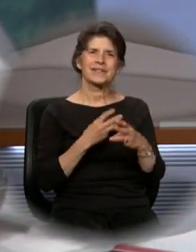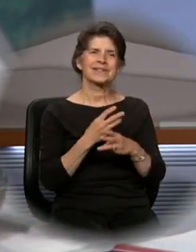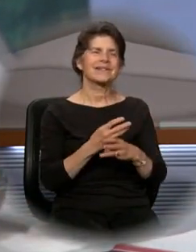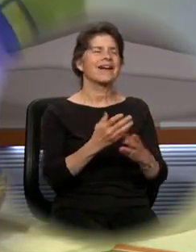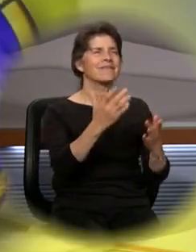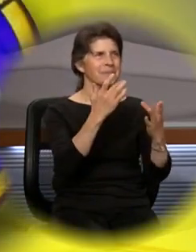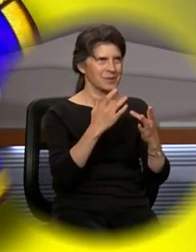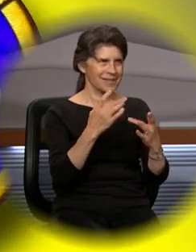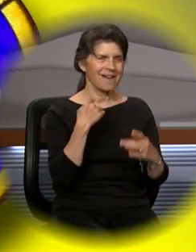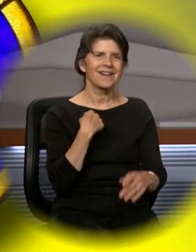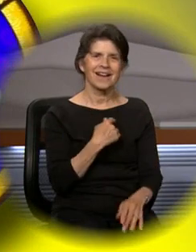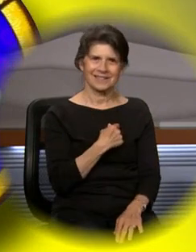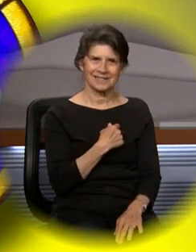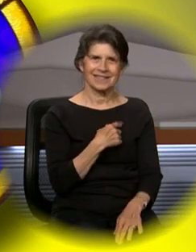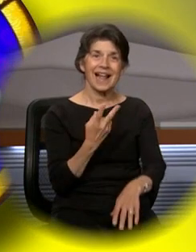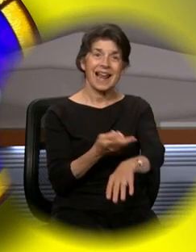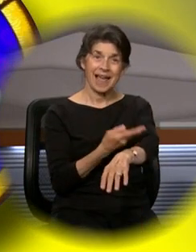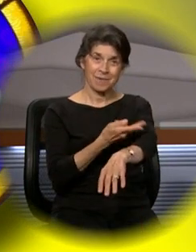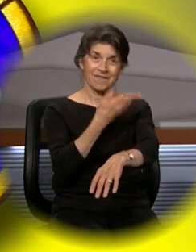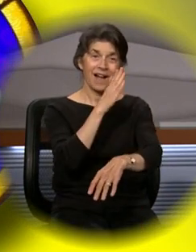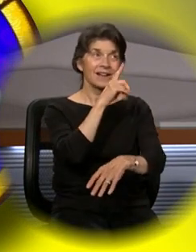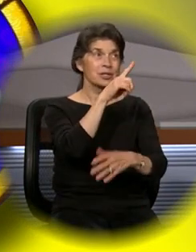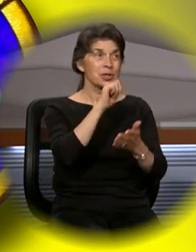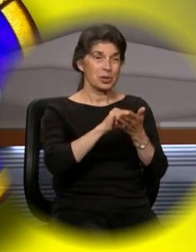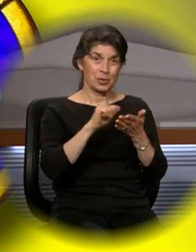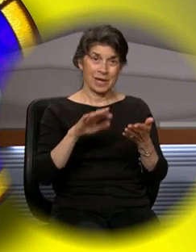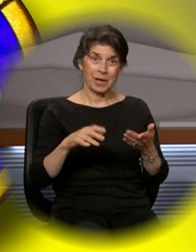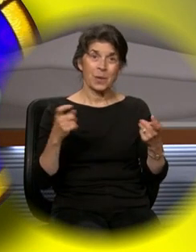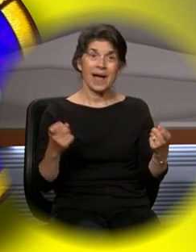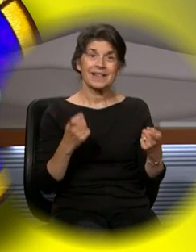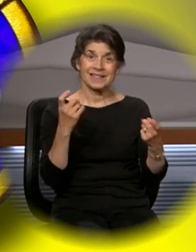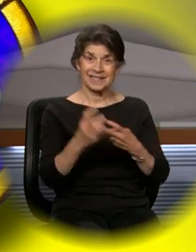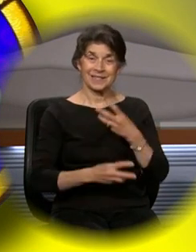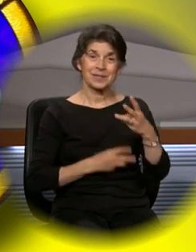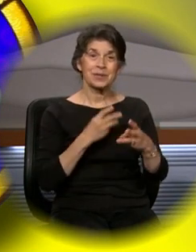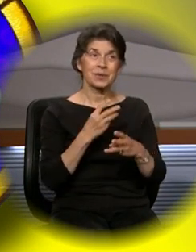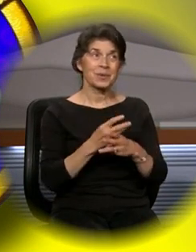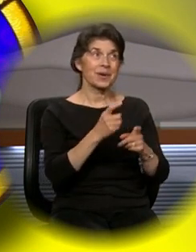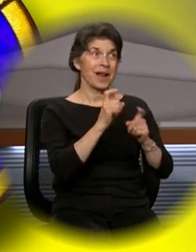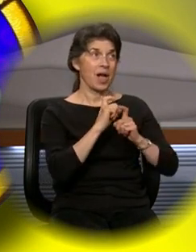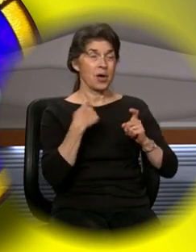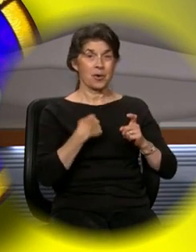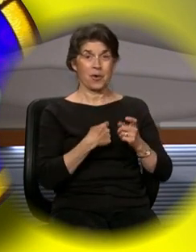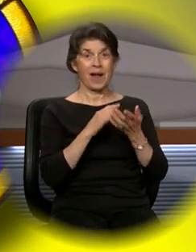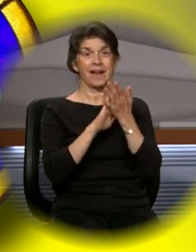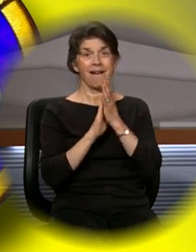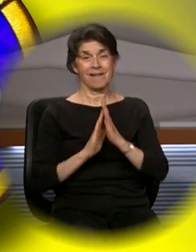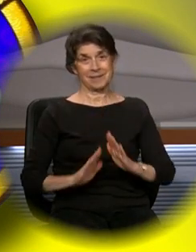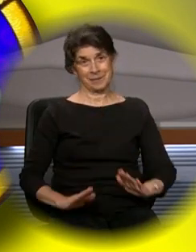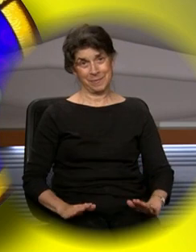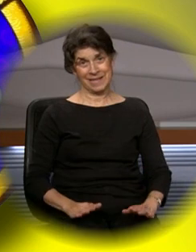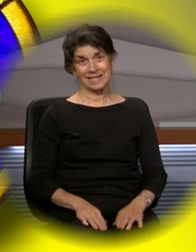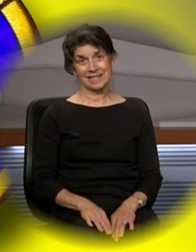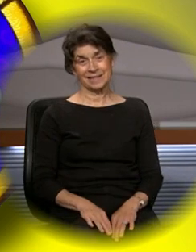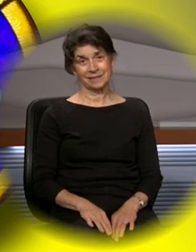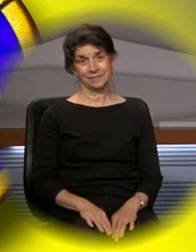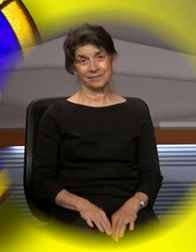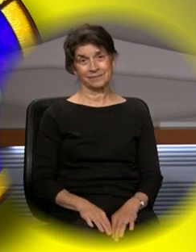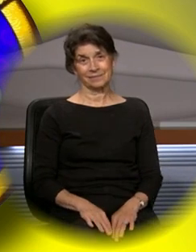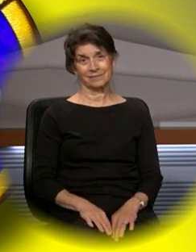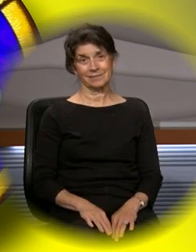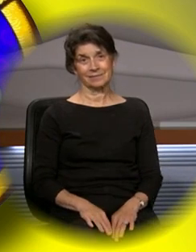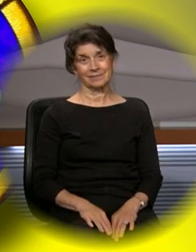the world. Have mercy on us. Lamb of God, you take away the sins of the world. Grant us peace.